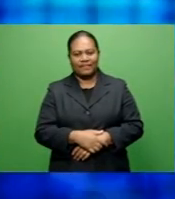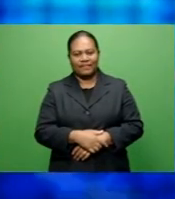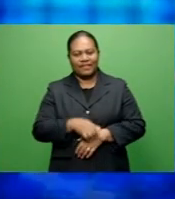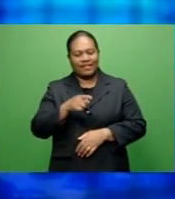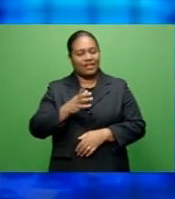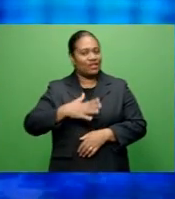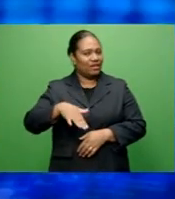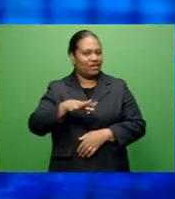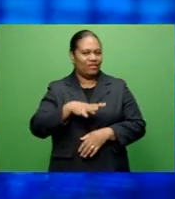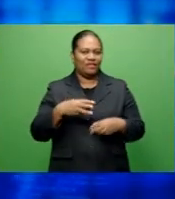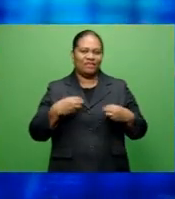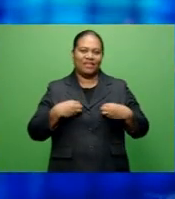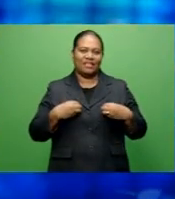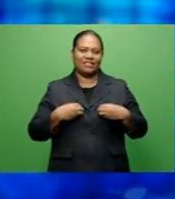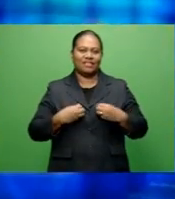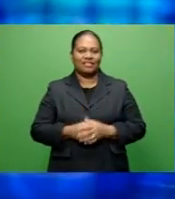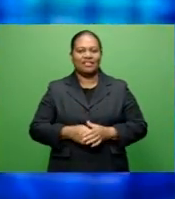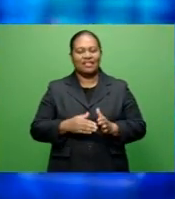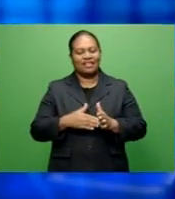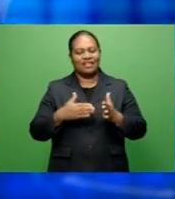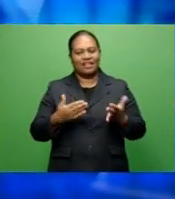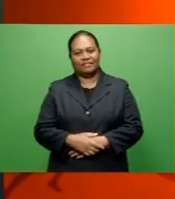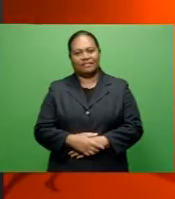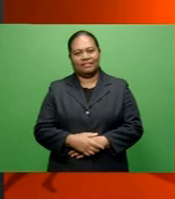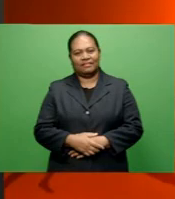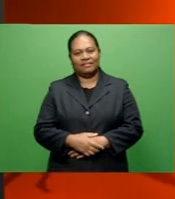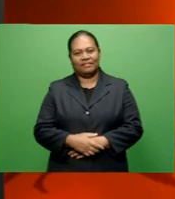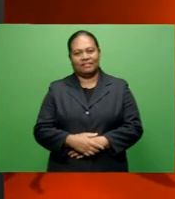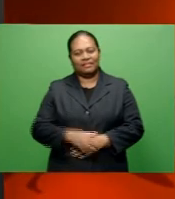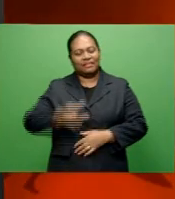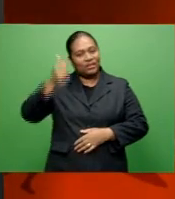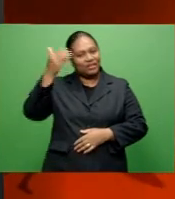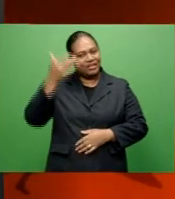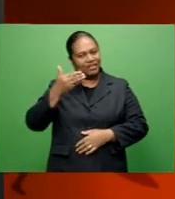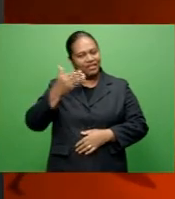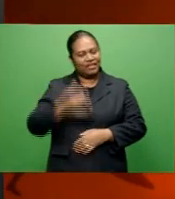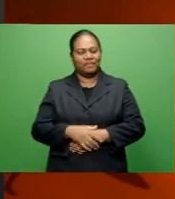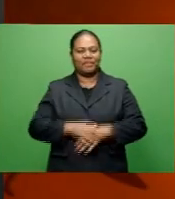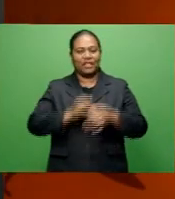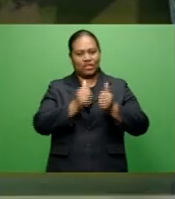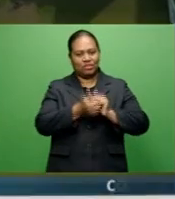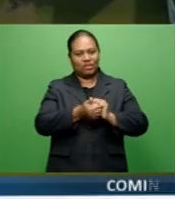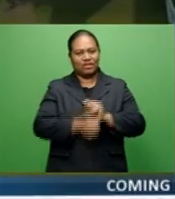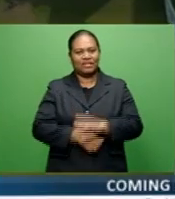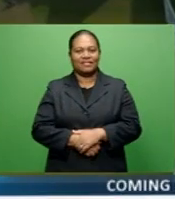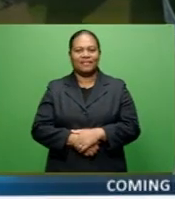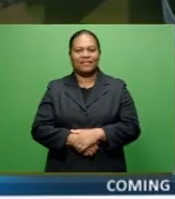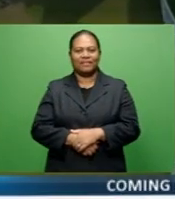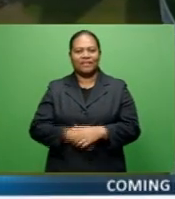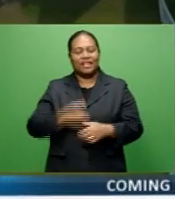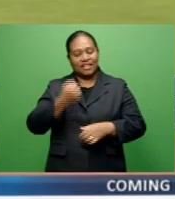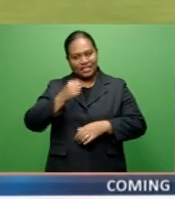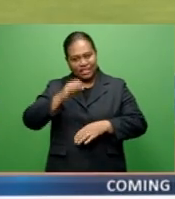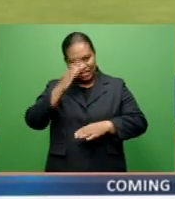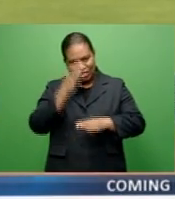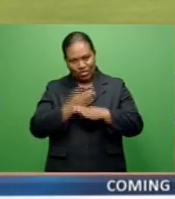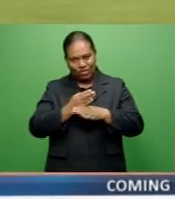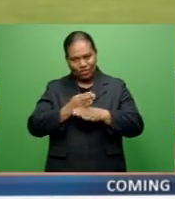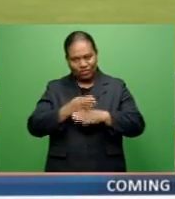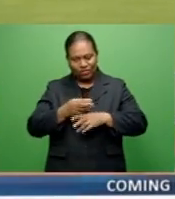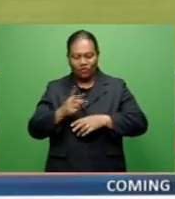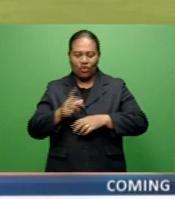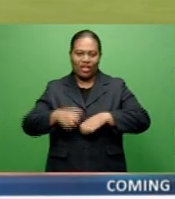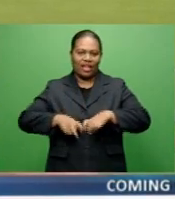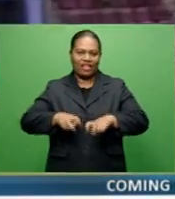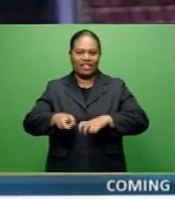That's all from the business world. It's sports time now. Good evening. Ahead in sports, still hope for our athletes.